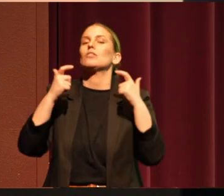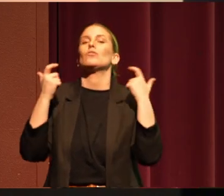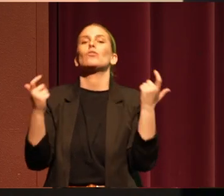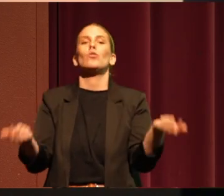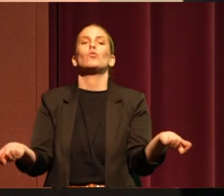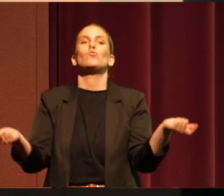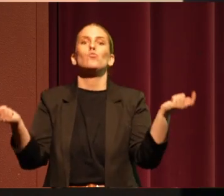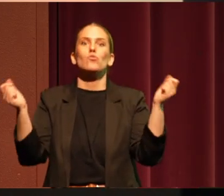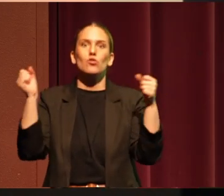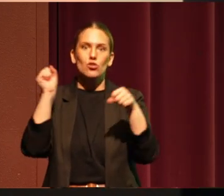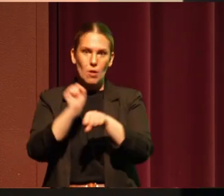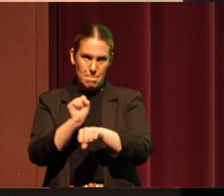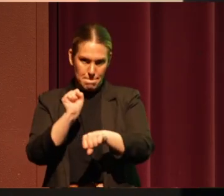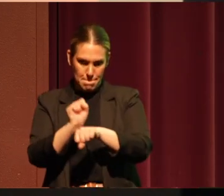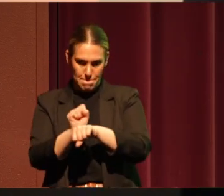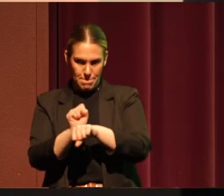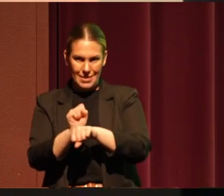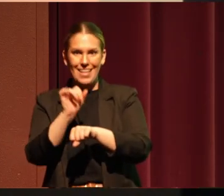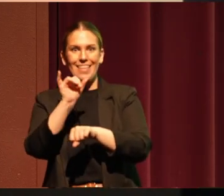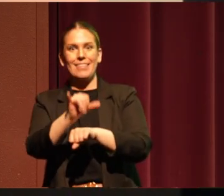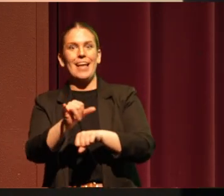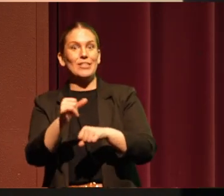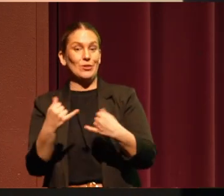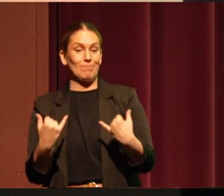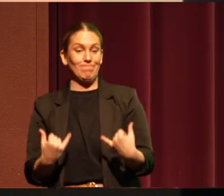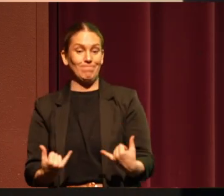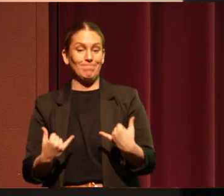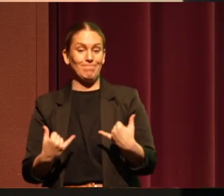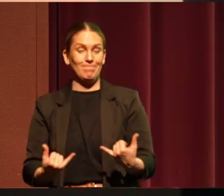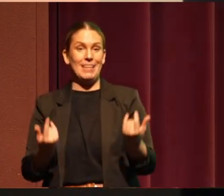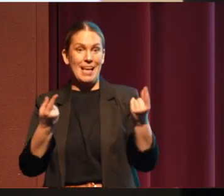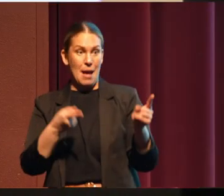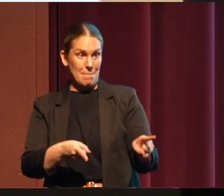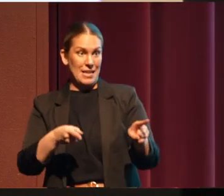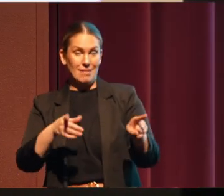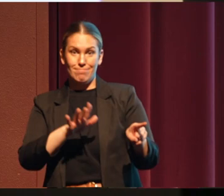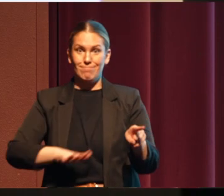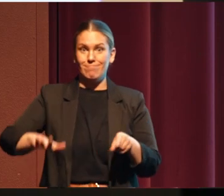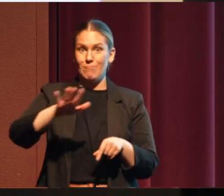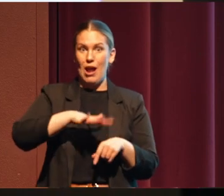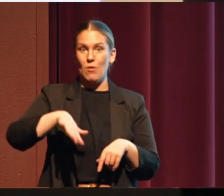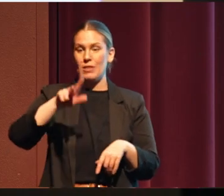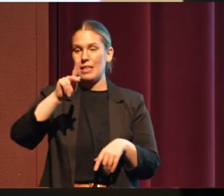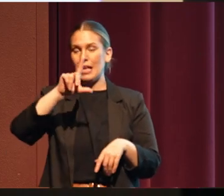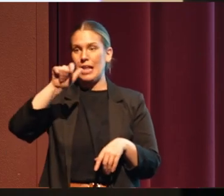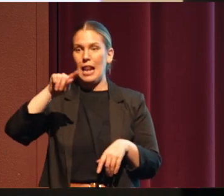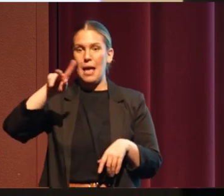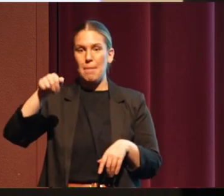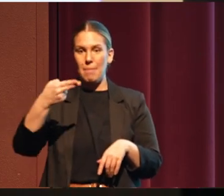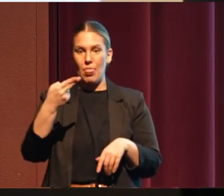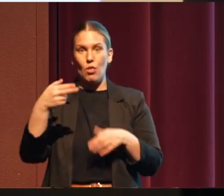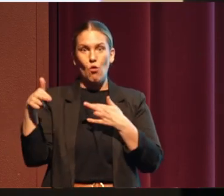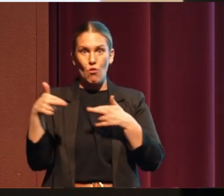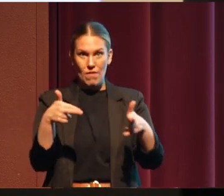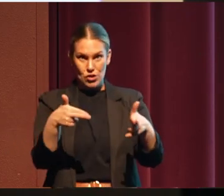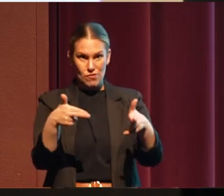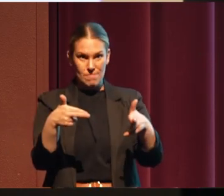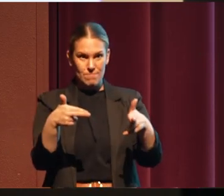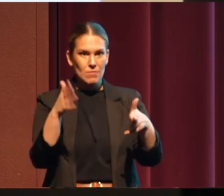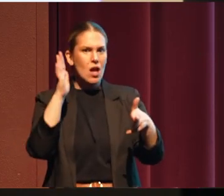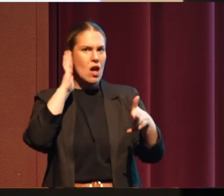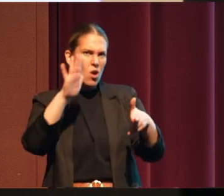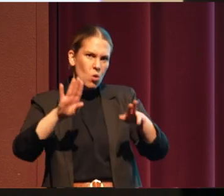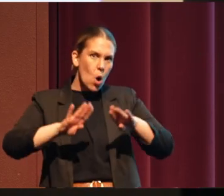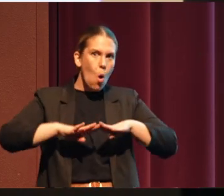undertaking. And that is currently what is happening around the Klamath River. This is going to open up over